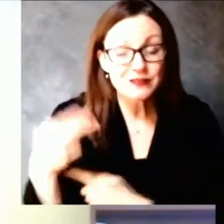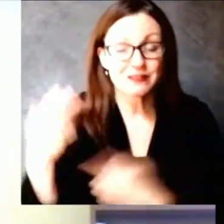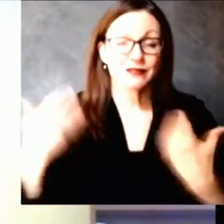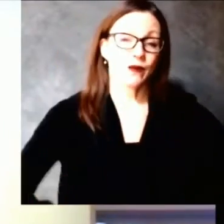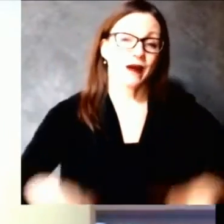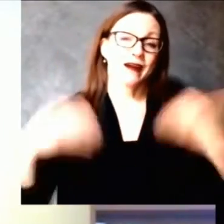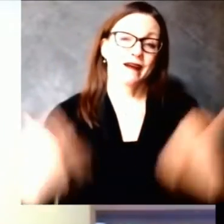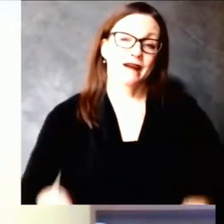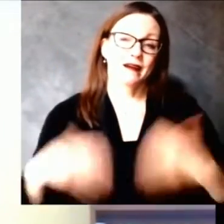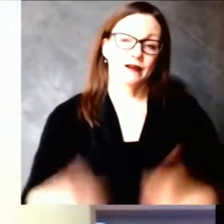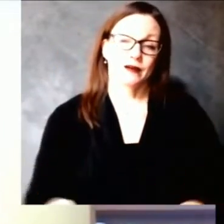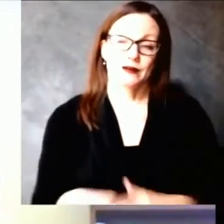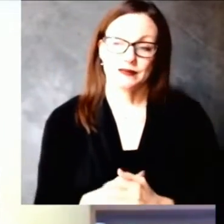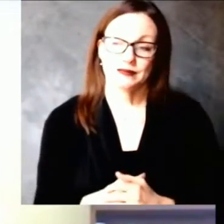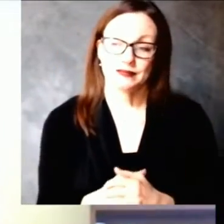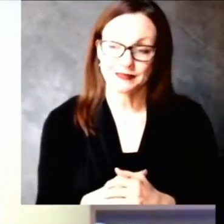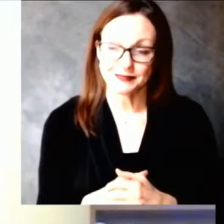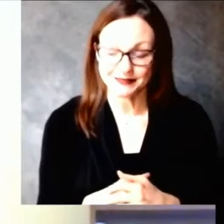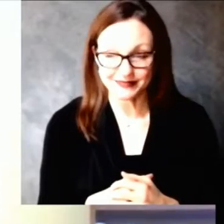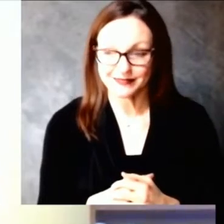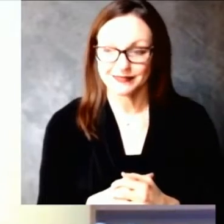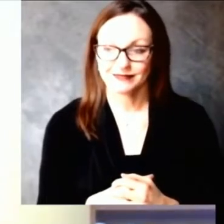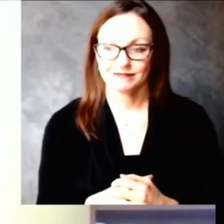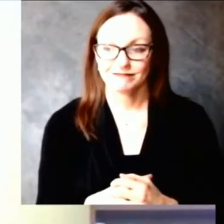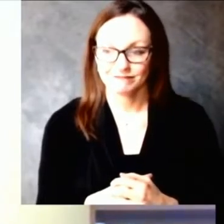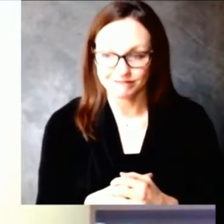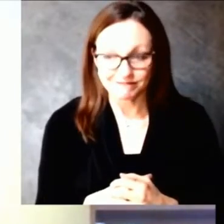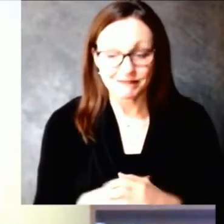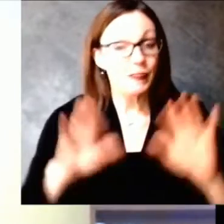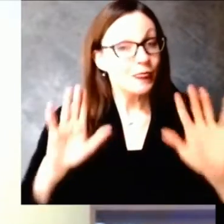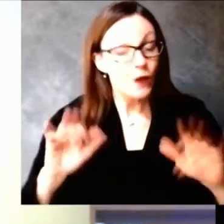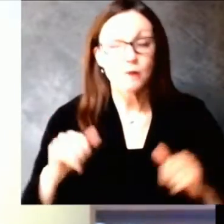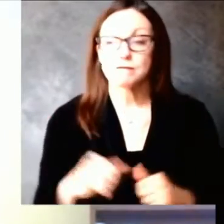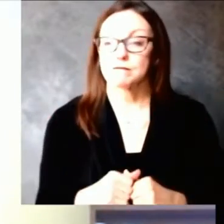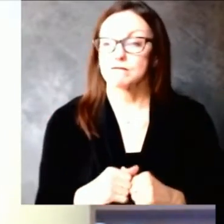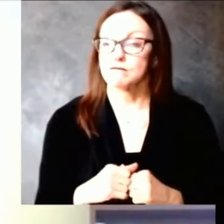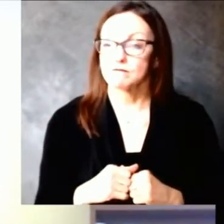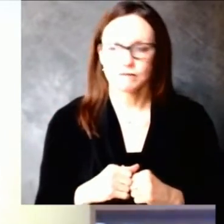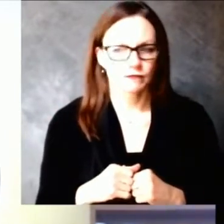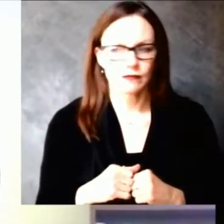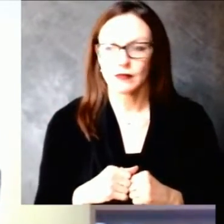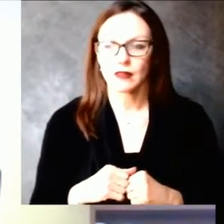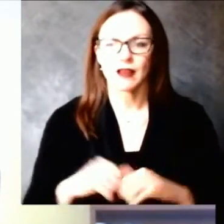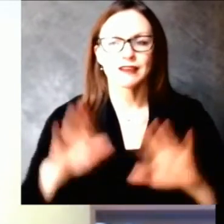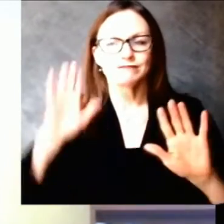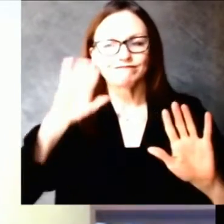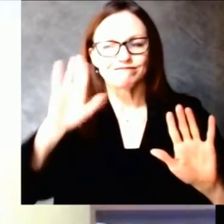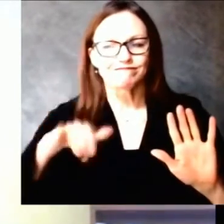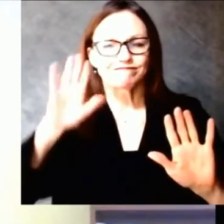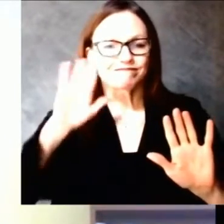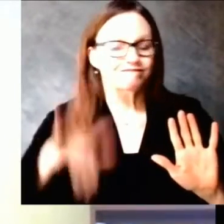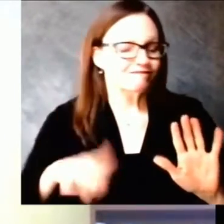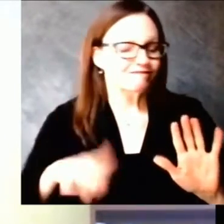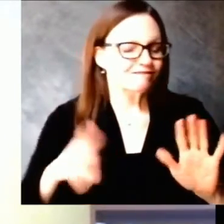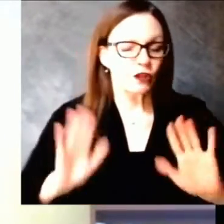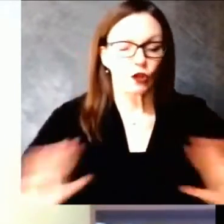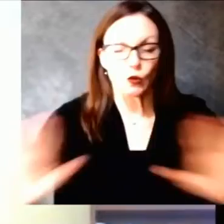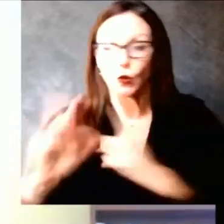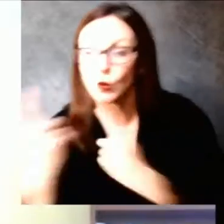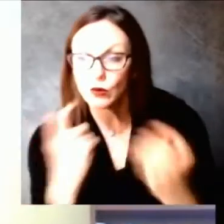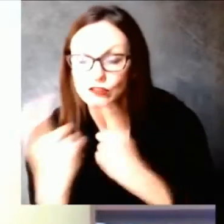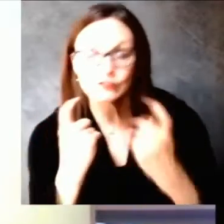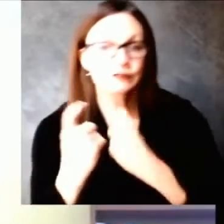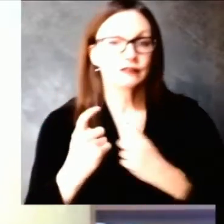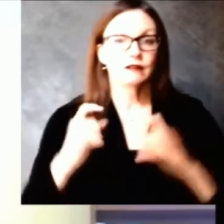committed work of dozens of people behind the camera. So on this day of our 100th briefing, I want to